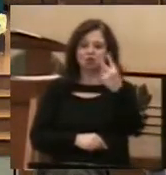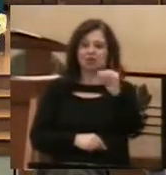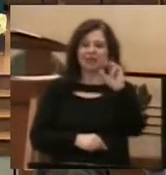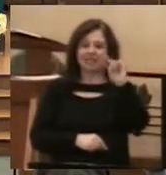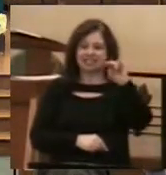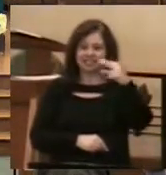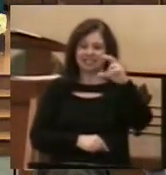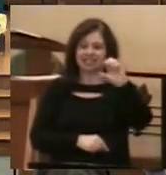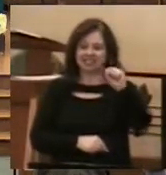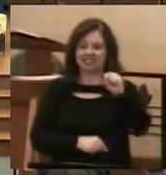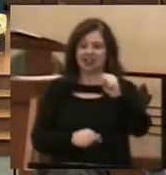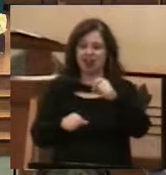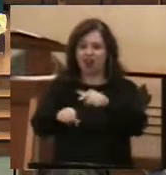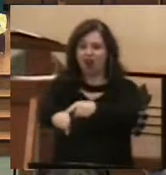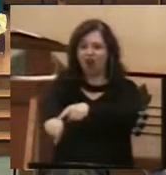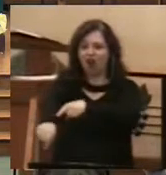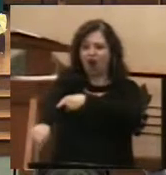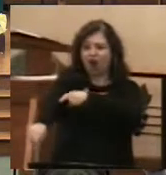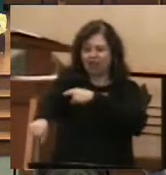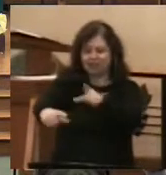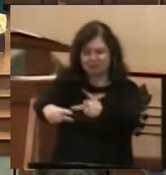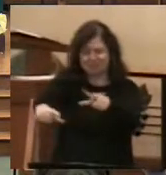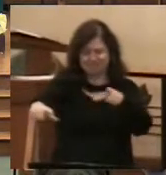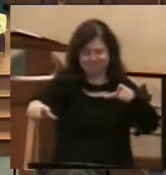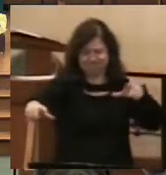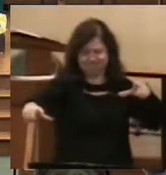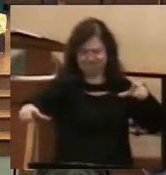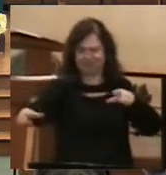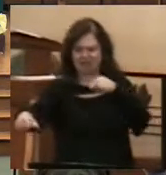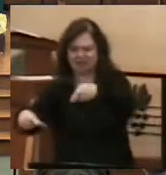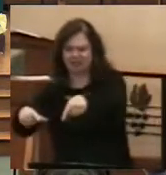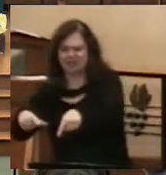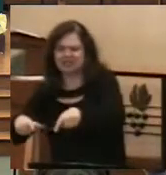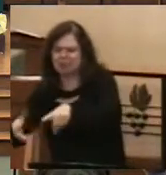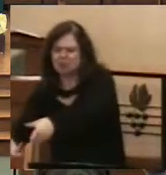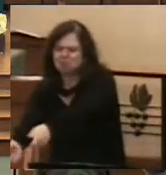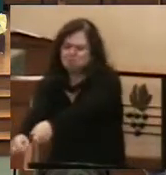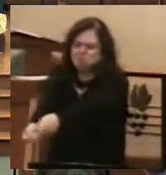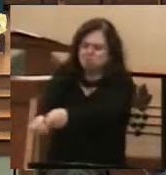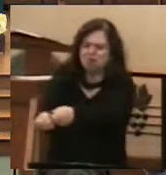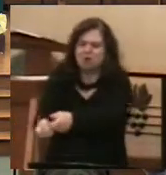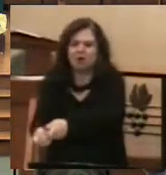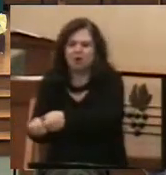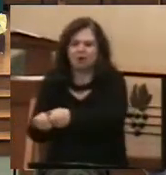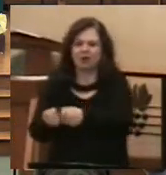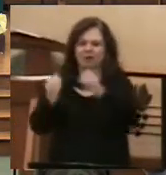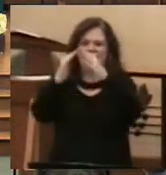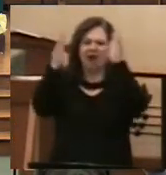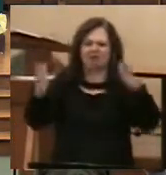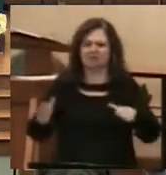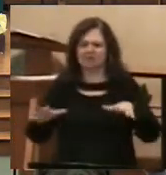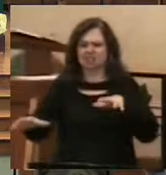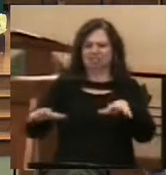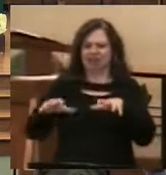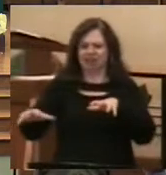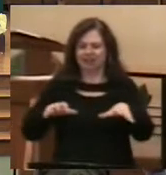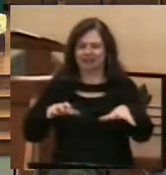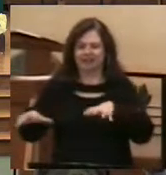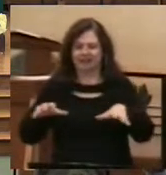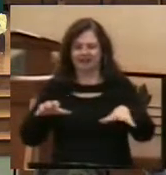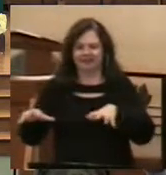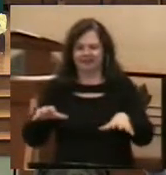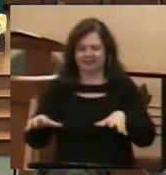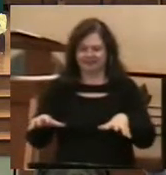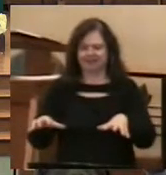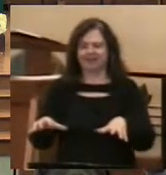It was so big that it pulled on the rope so tight that it made the ice house shake and rock as if it was on